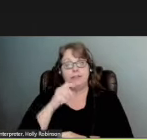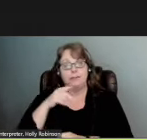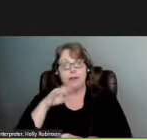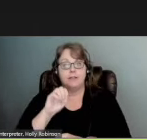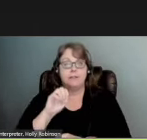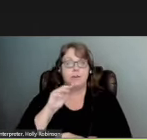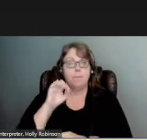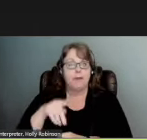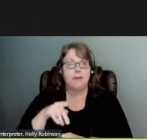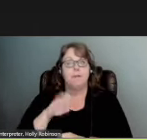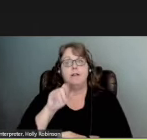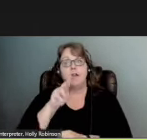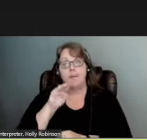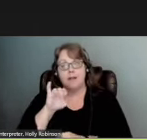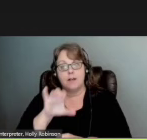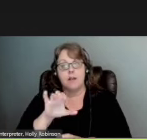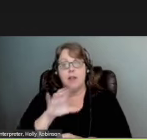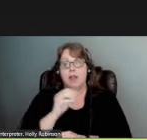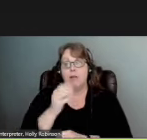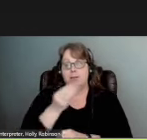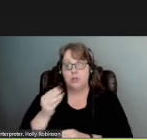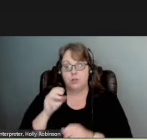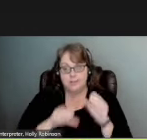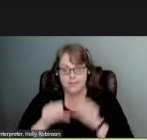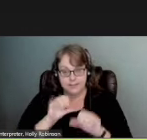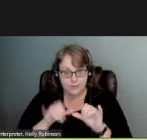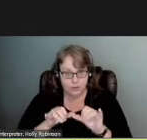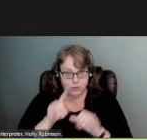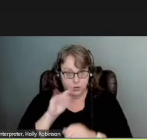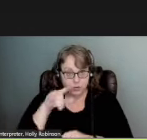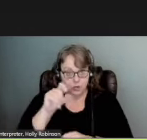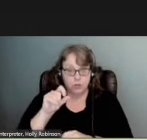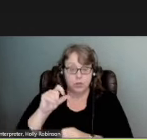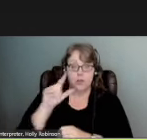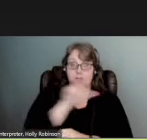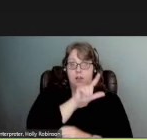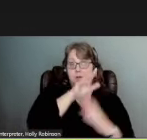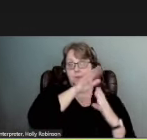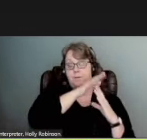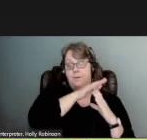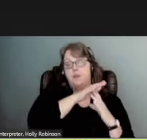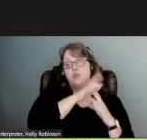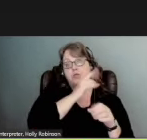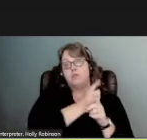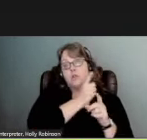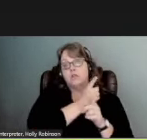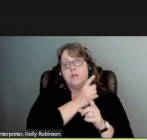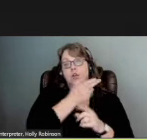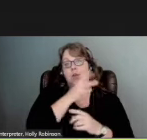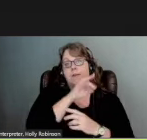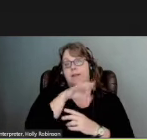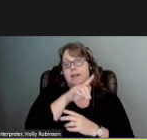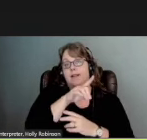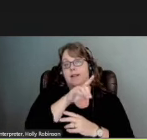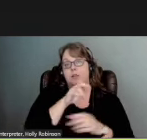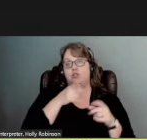atmospheric climactic tools, and even material science and engineering tools. In the upper left I show relative humidity across the United States in the